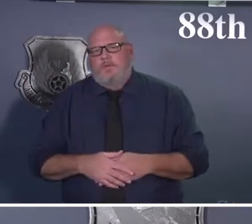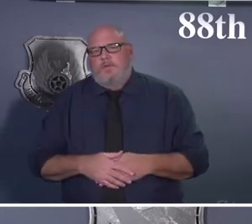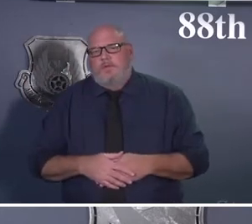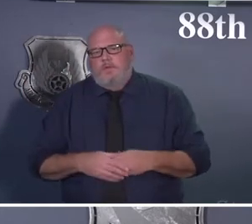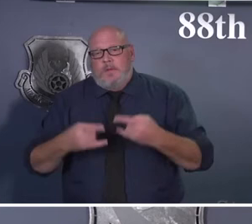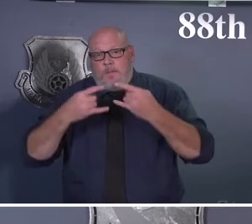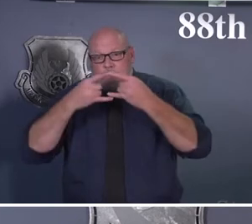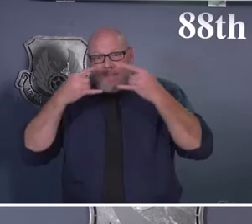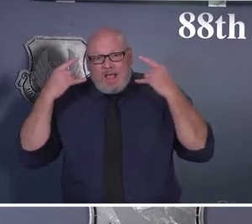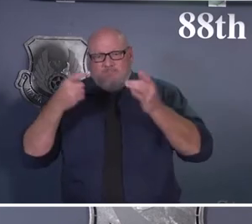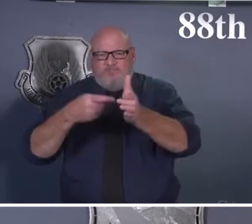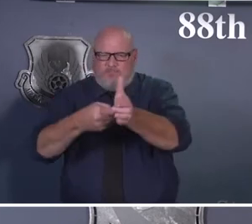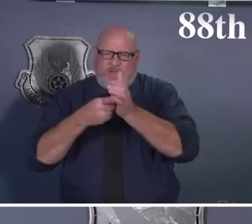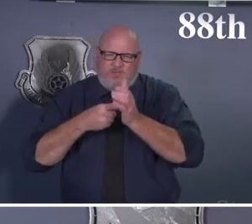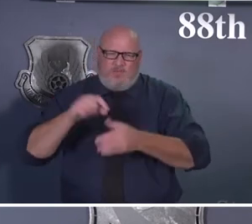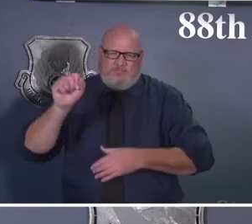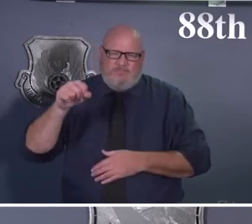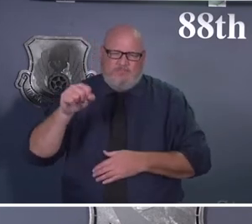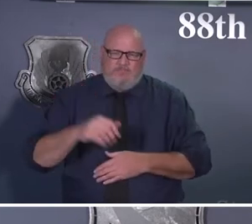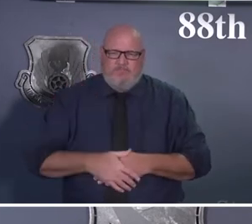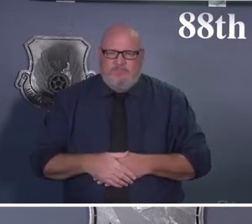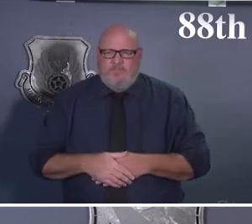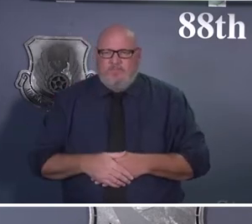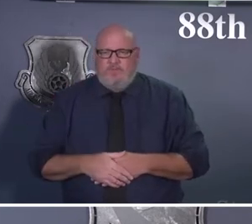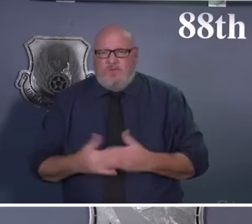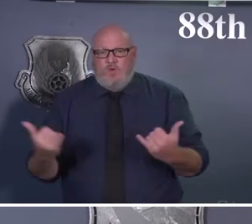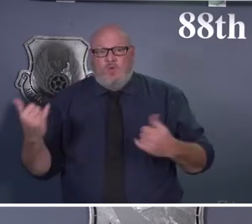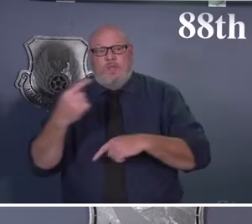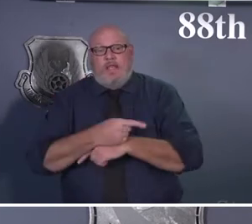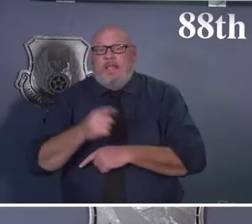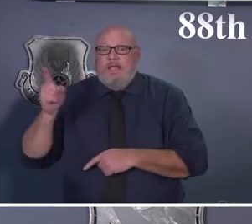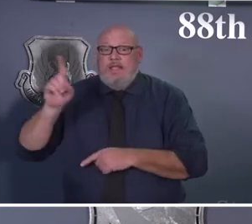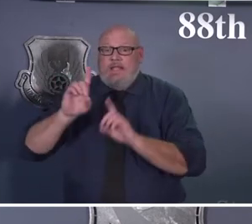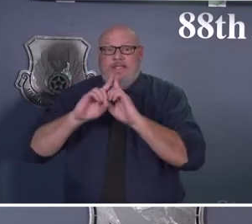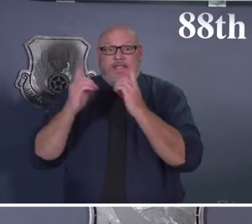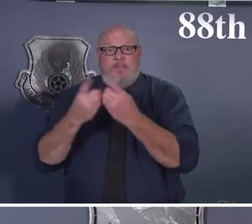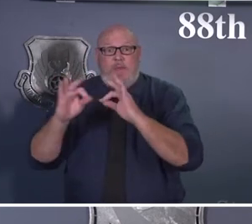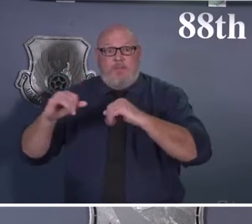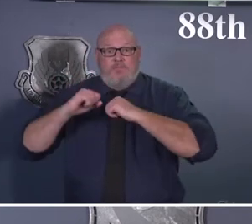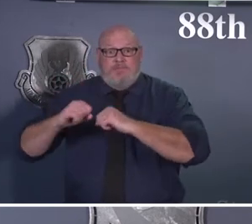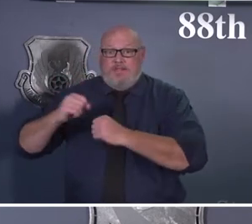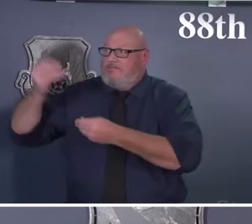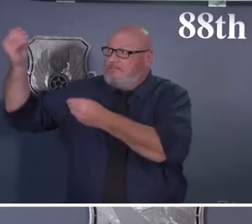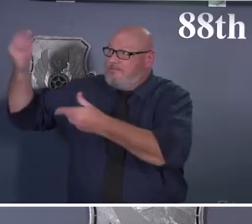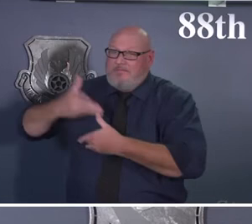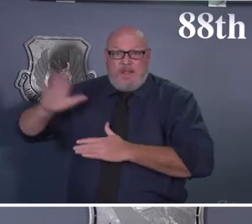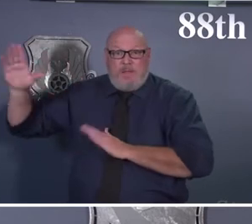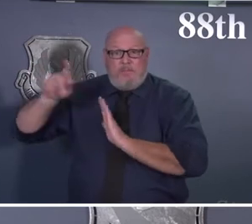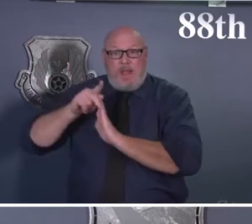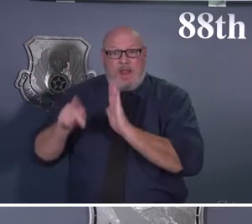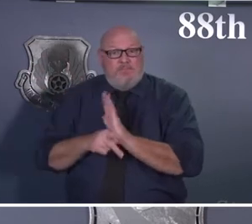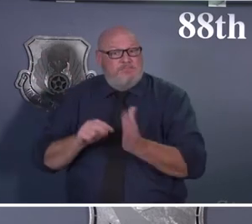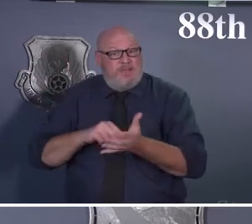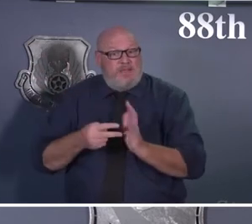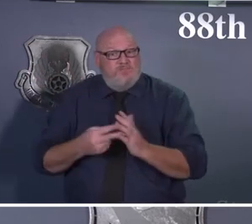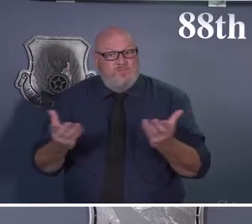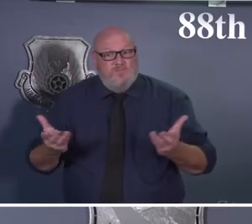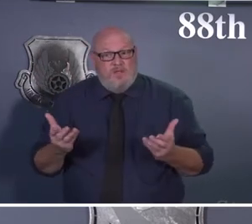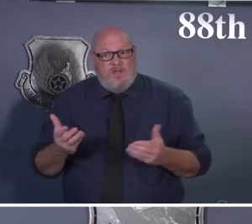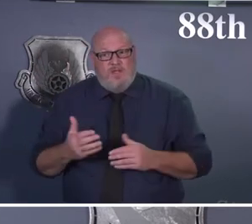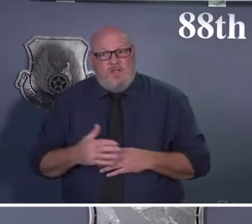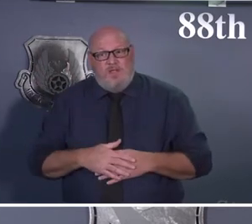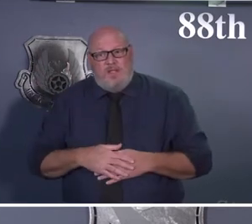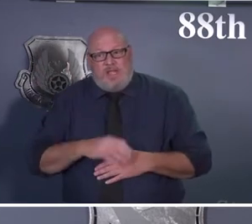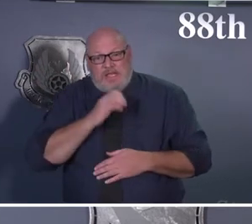Current DOD policy issued on 13 May of last year continues to mandate unvaccinated personnel two years and older must wear their